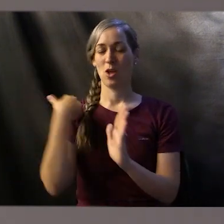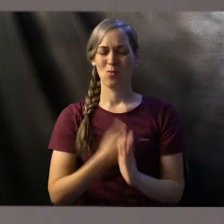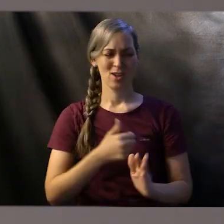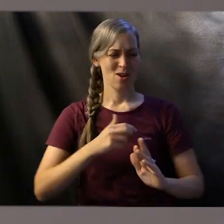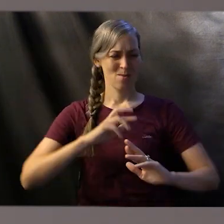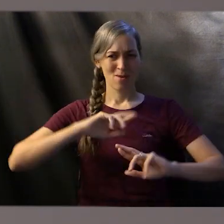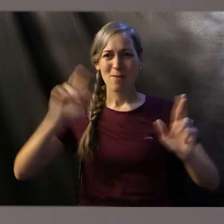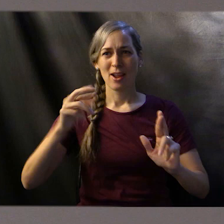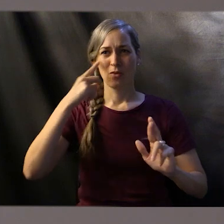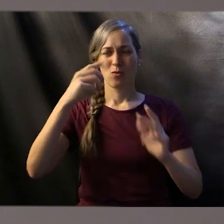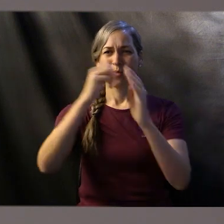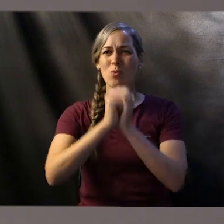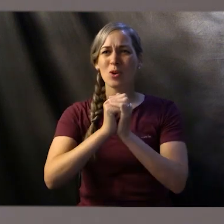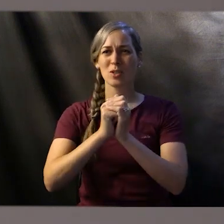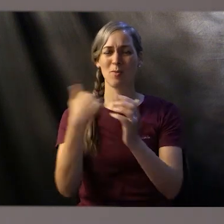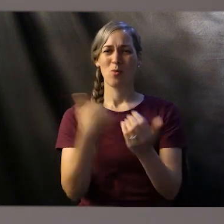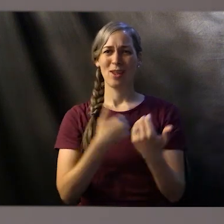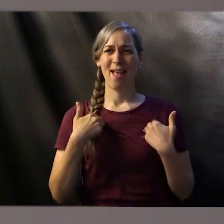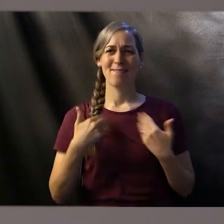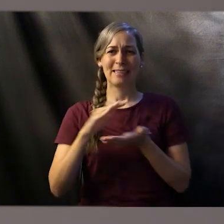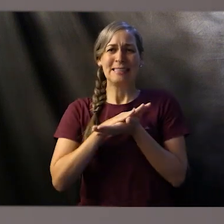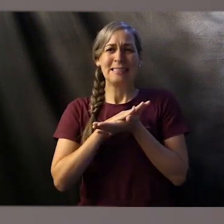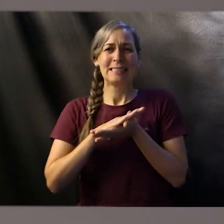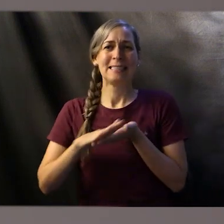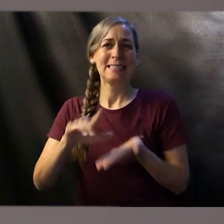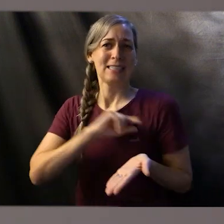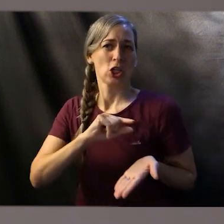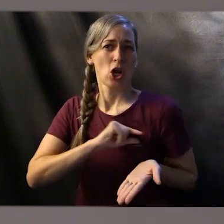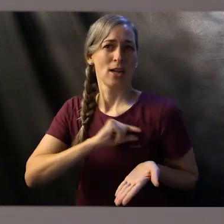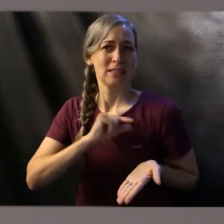the priest. And it cleanses our conscience from sin.